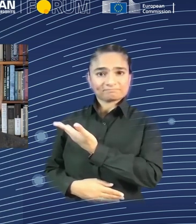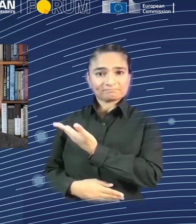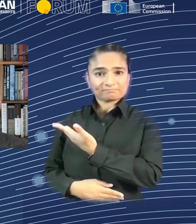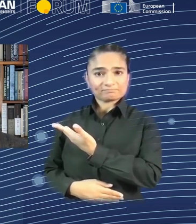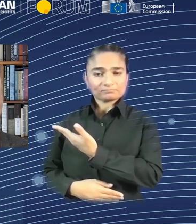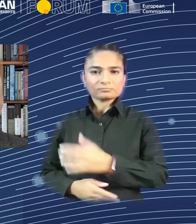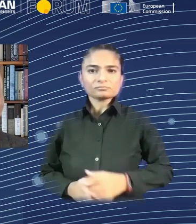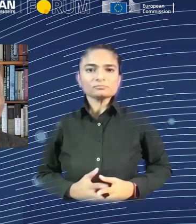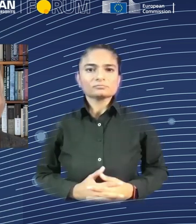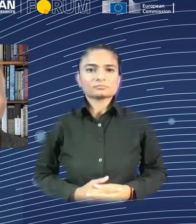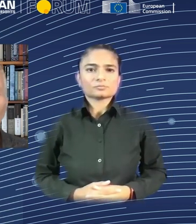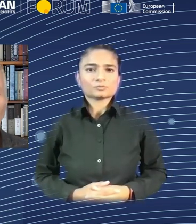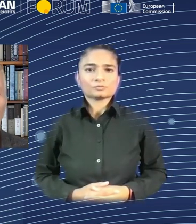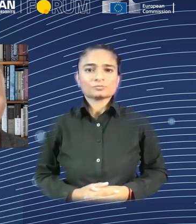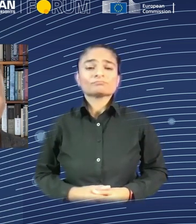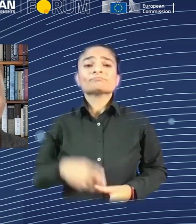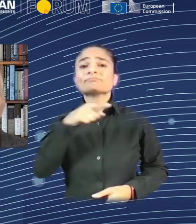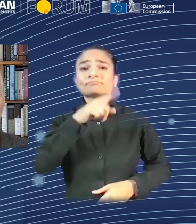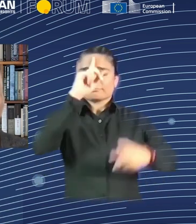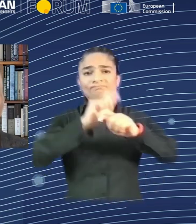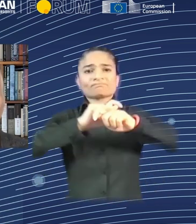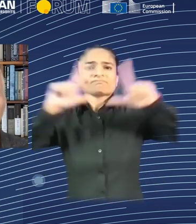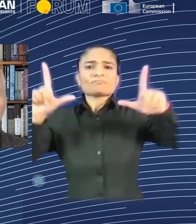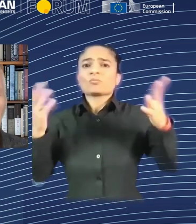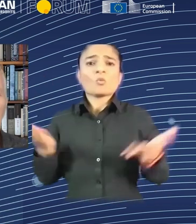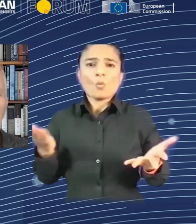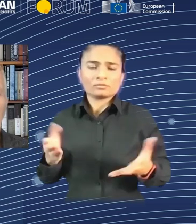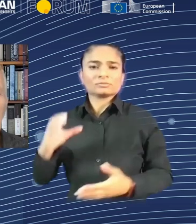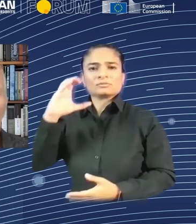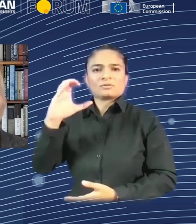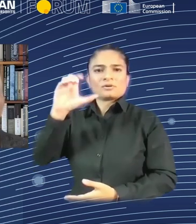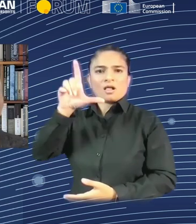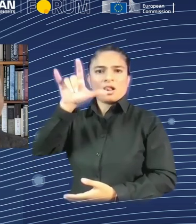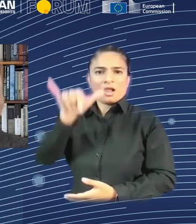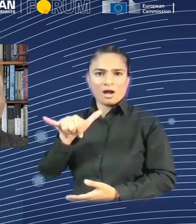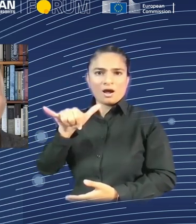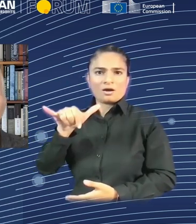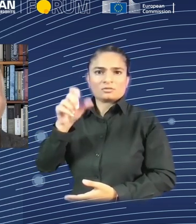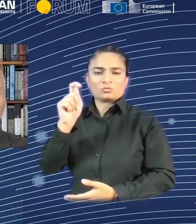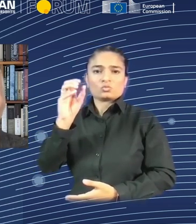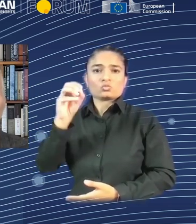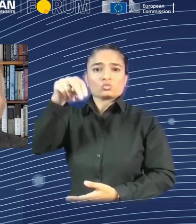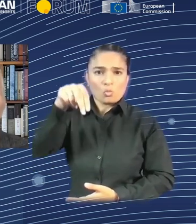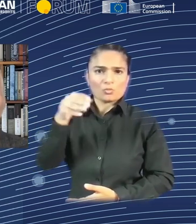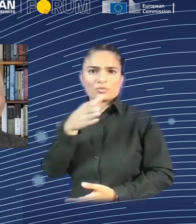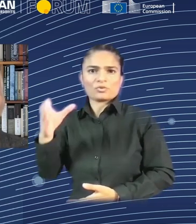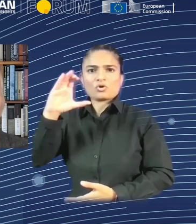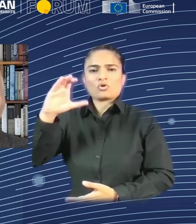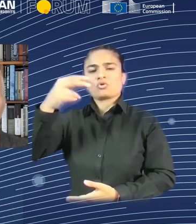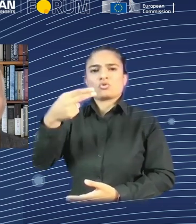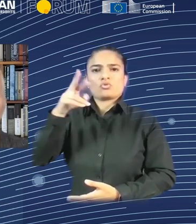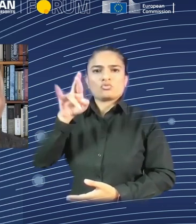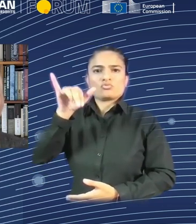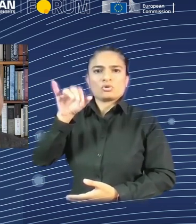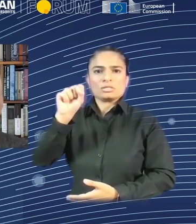professor, once called the law of conservation of attractive profits. He said, when attractive profits disappear at one stage in the value